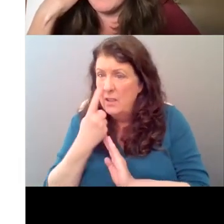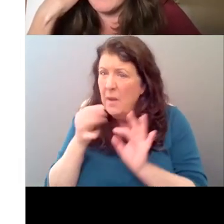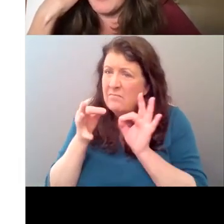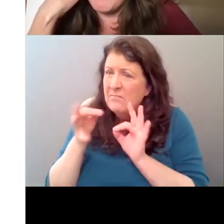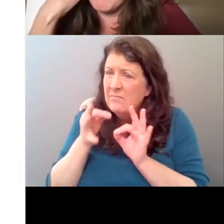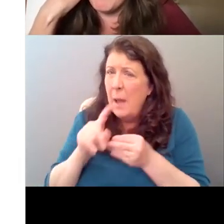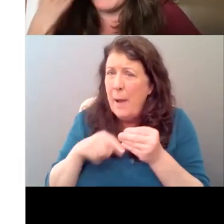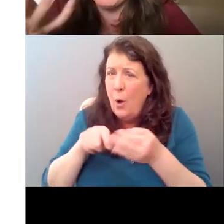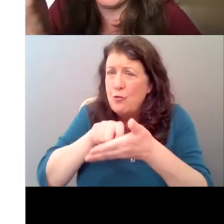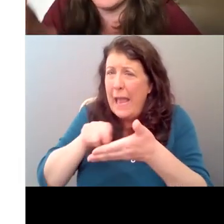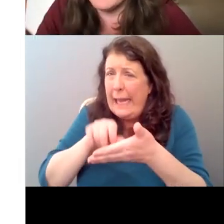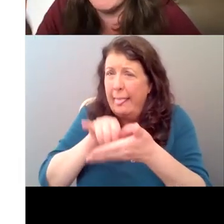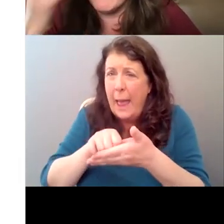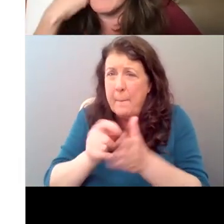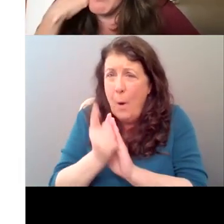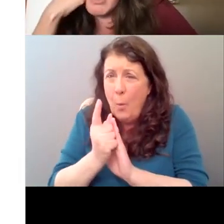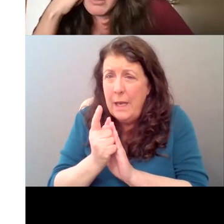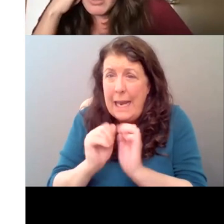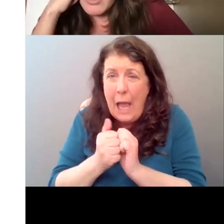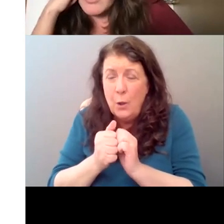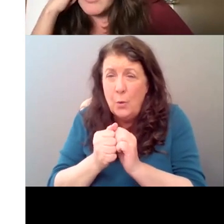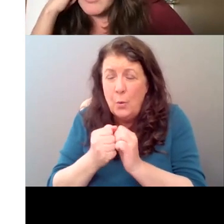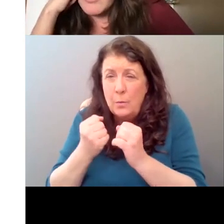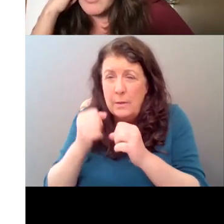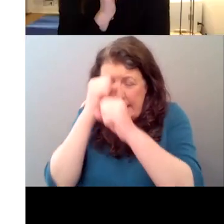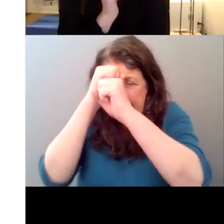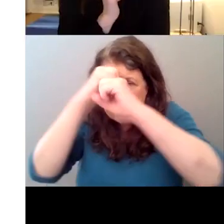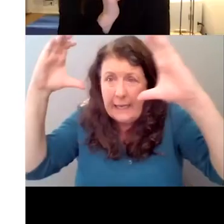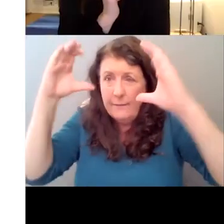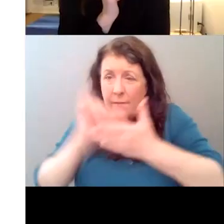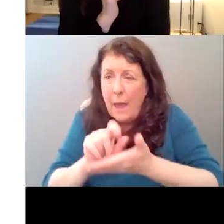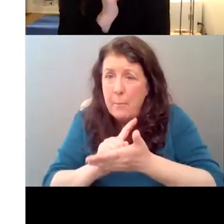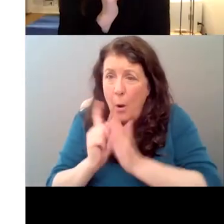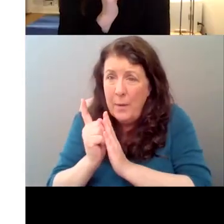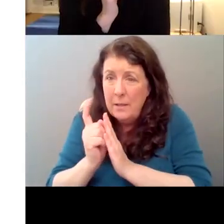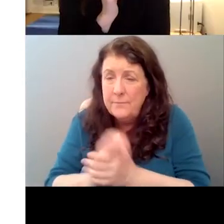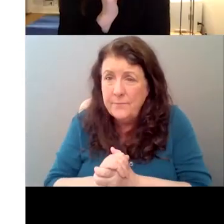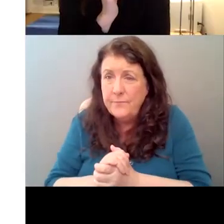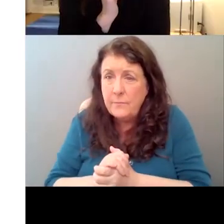and, and, um, how you sort of conceived of this moment? Well, um,